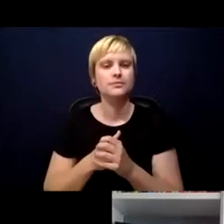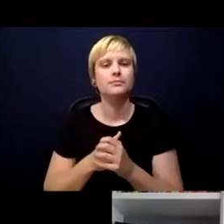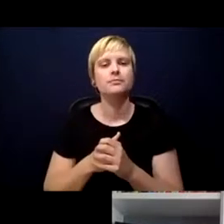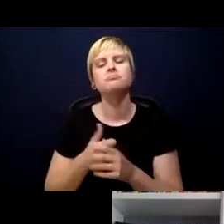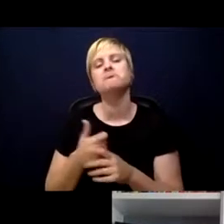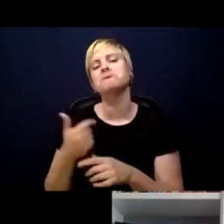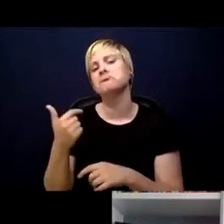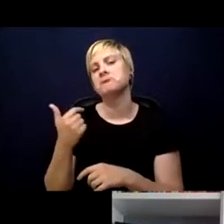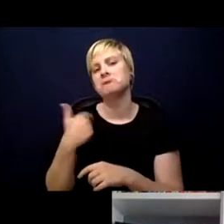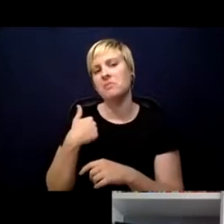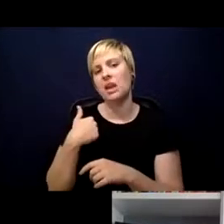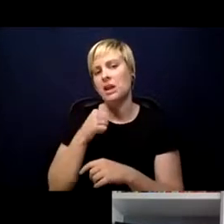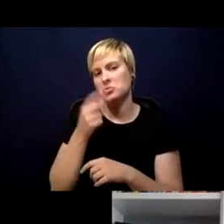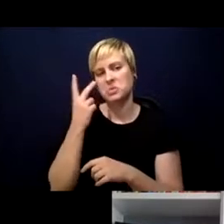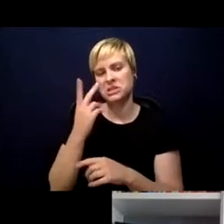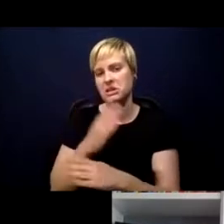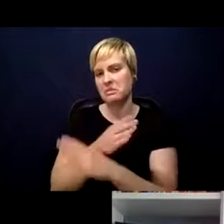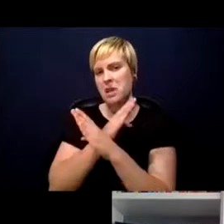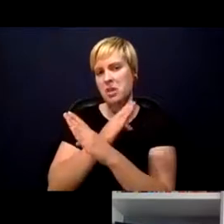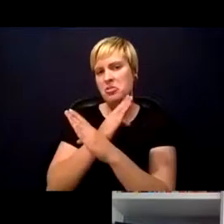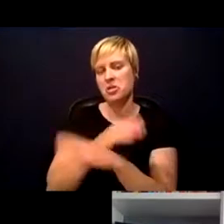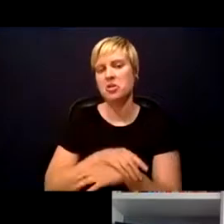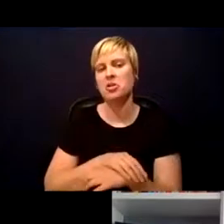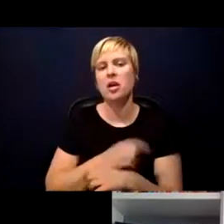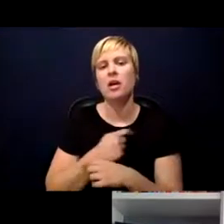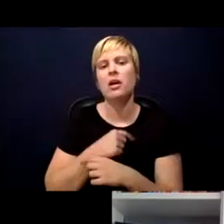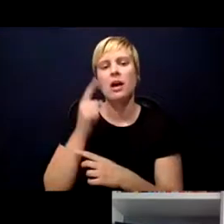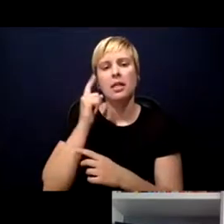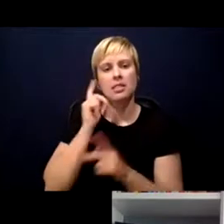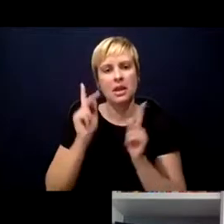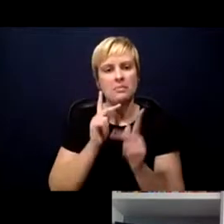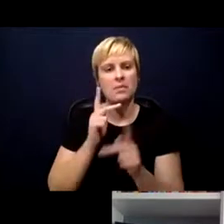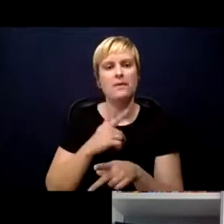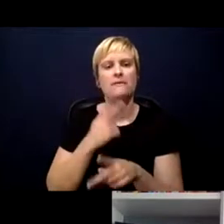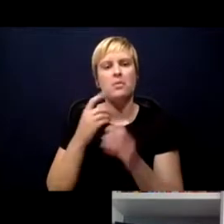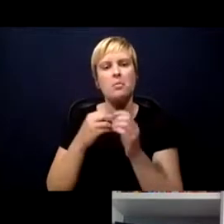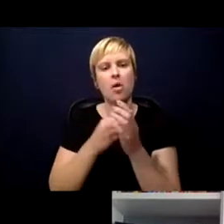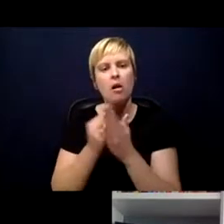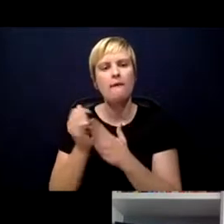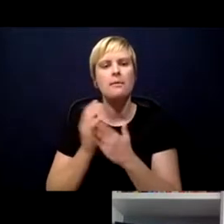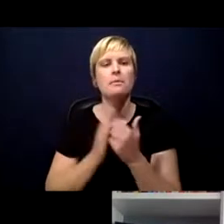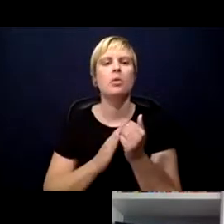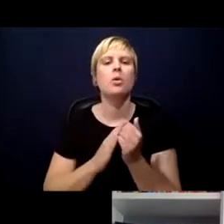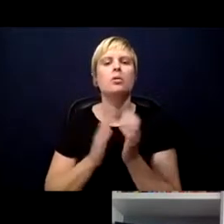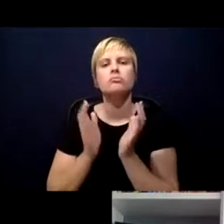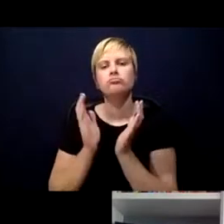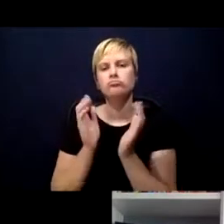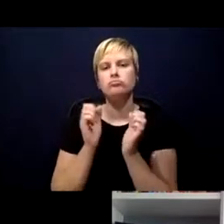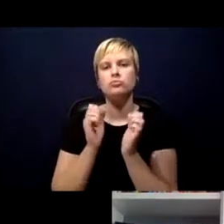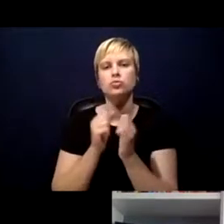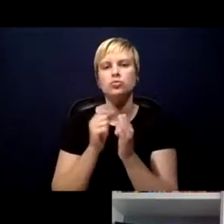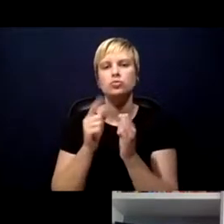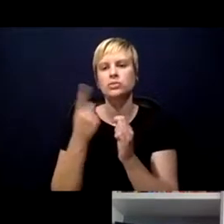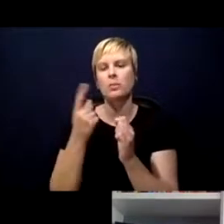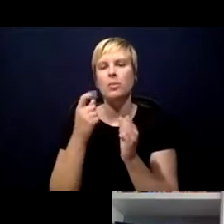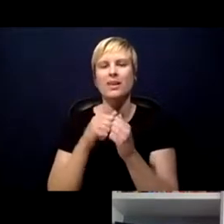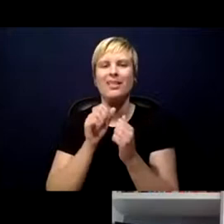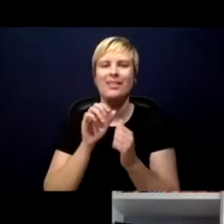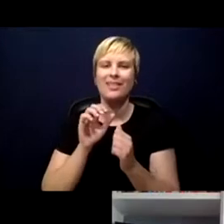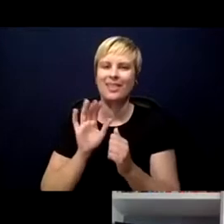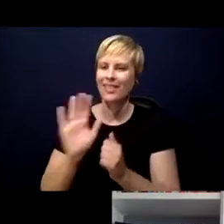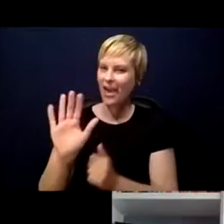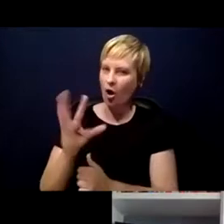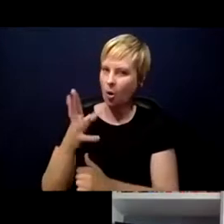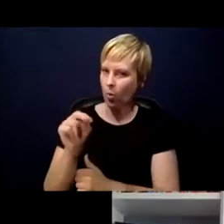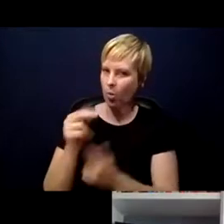see a barrier. I think that people feel more comfortable talking to someone in their own language. So